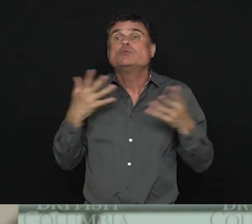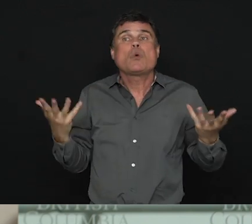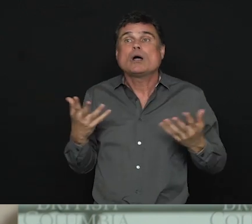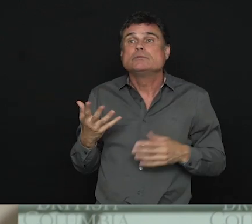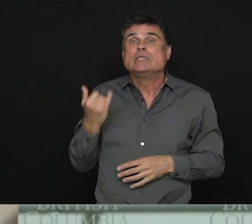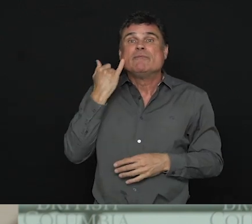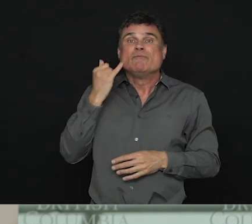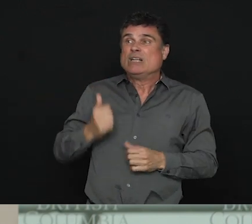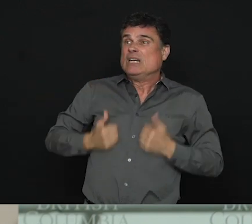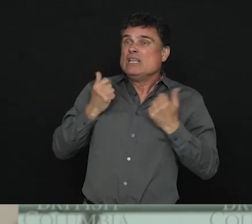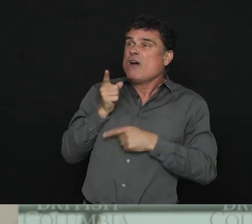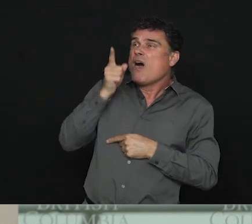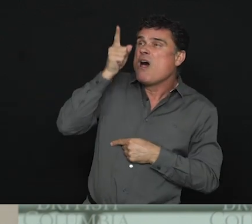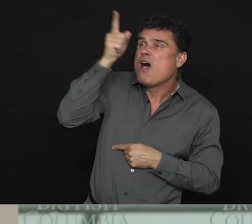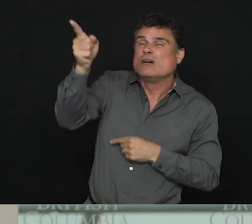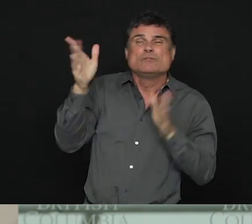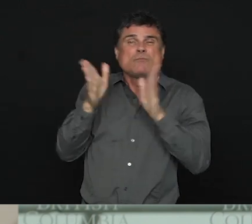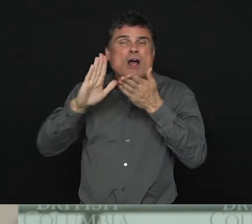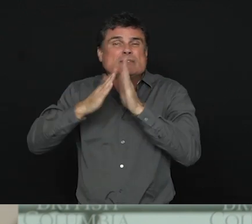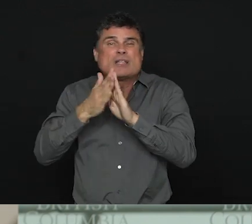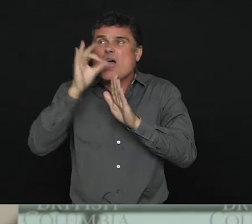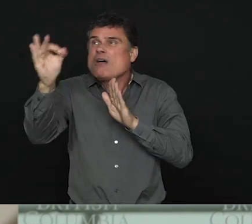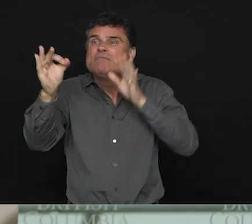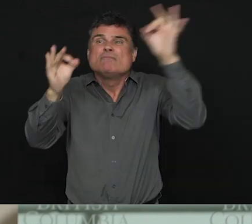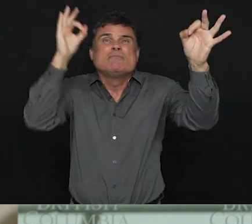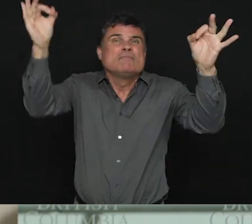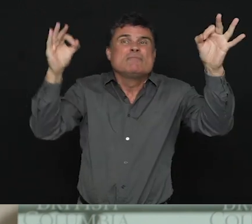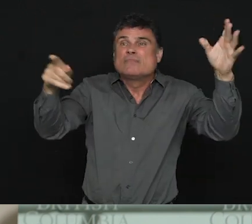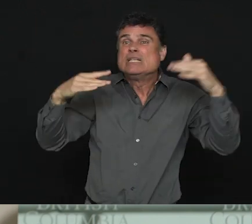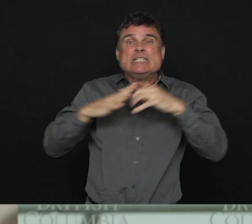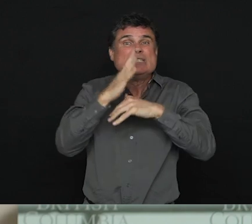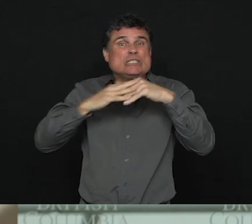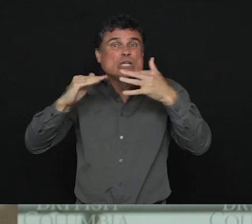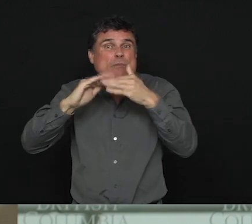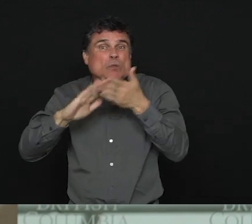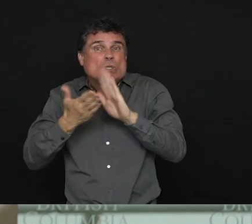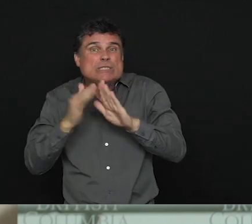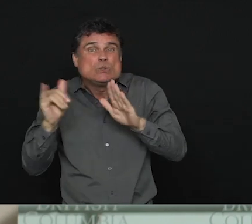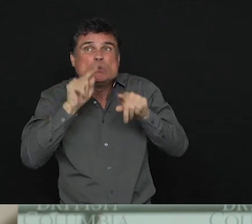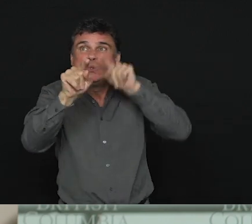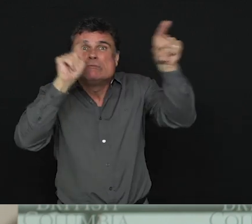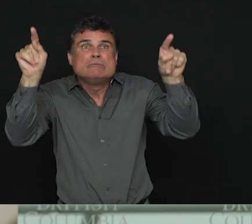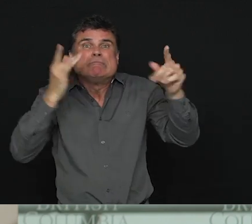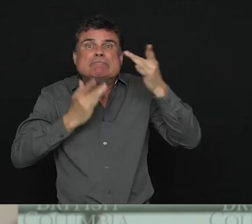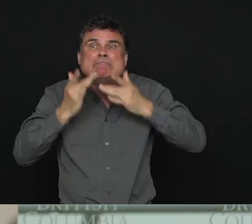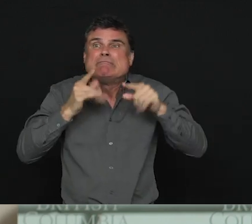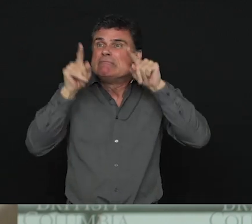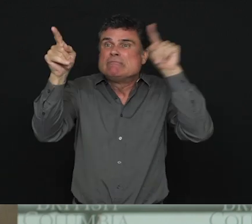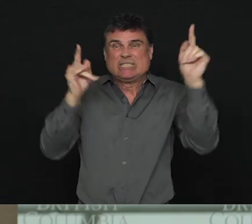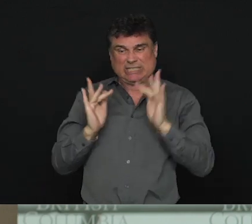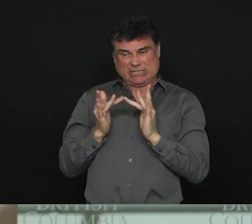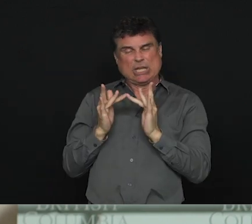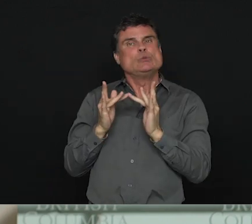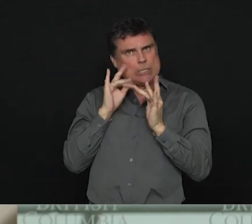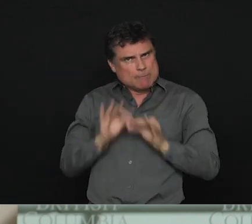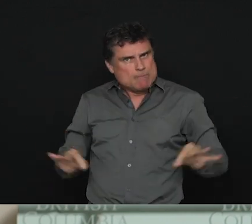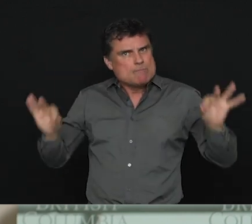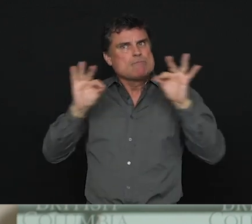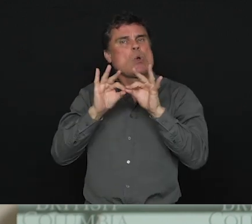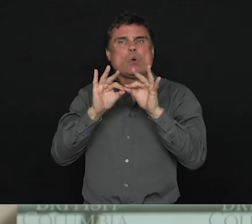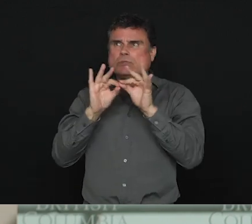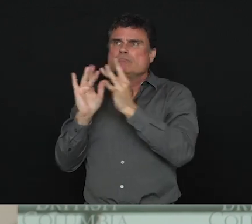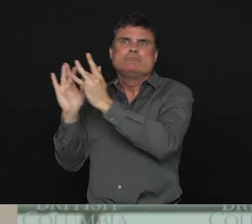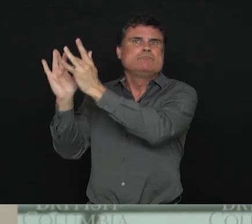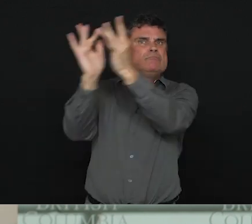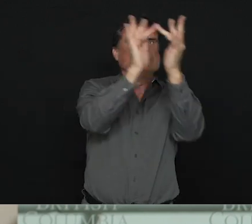internet provides a lifeline to vital services. However, I always like the idea that a problem is an opportunity